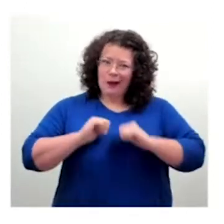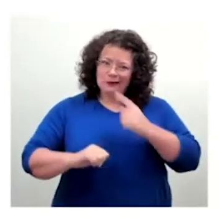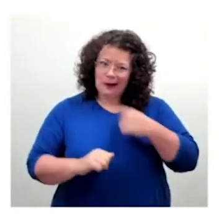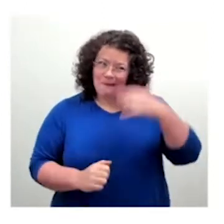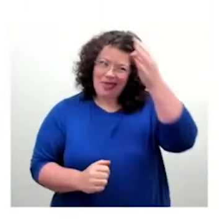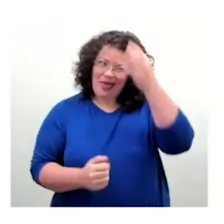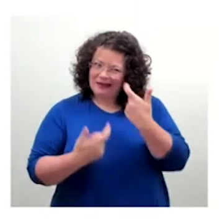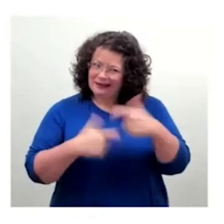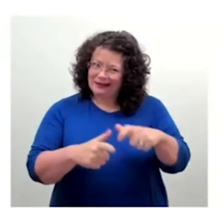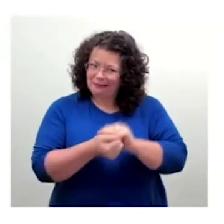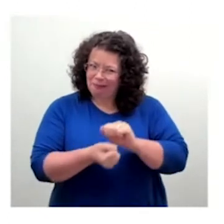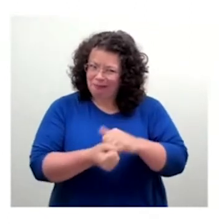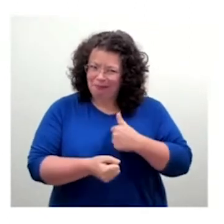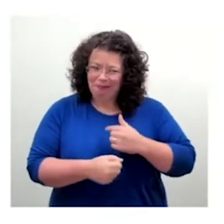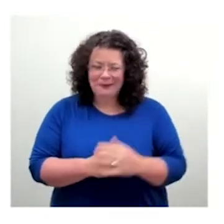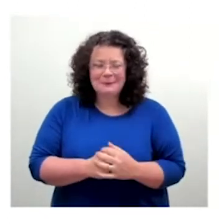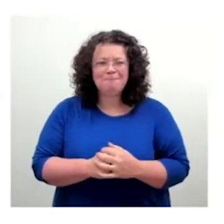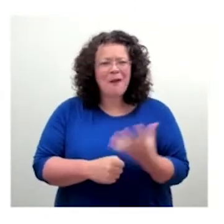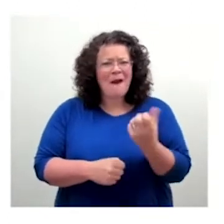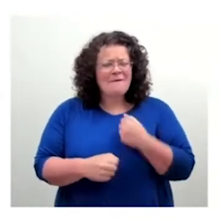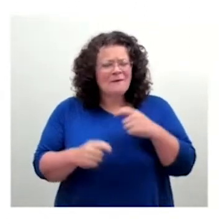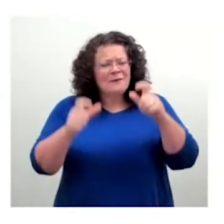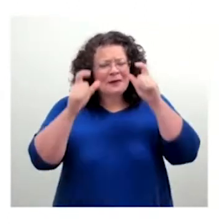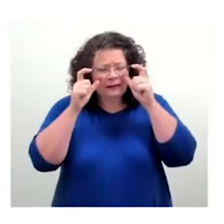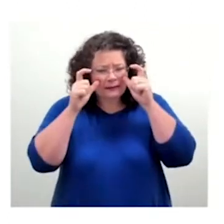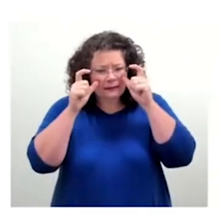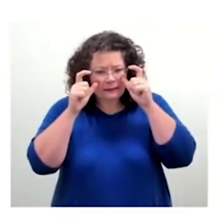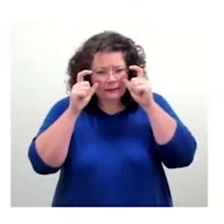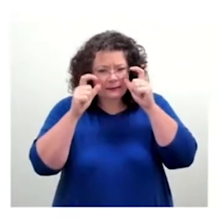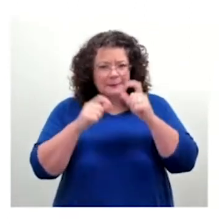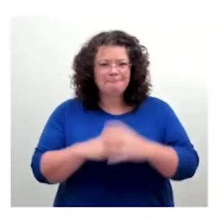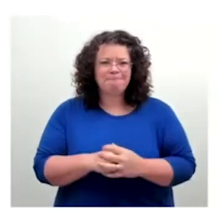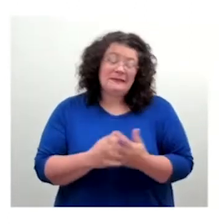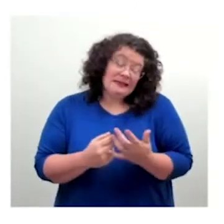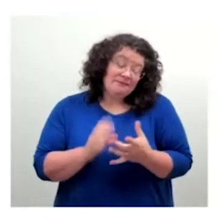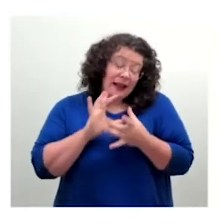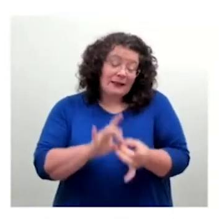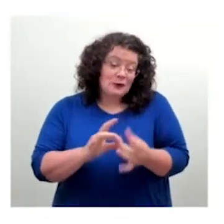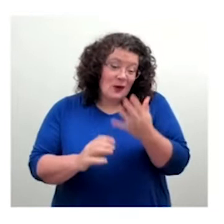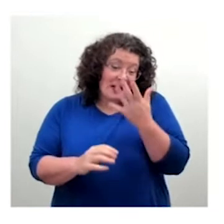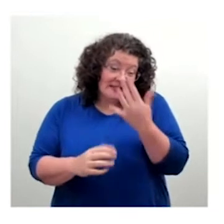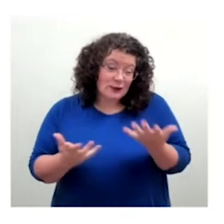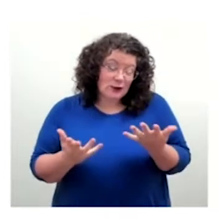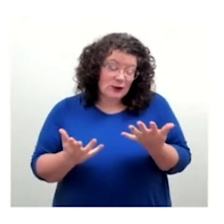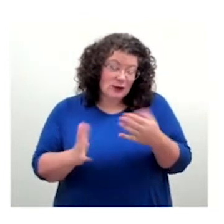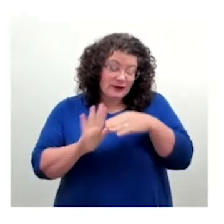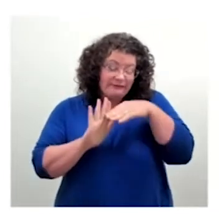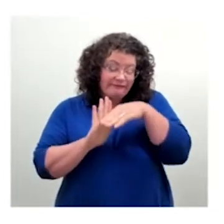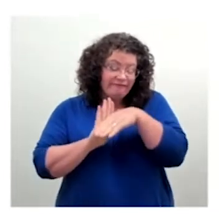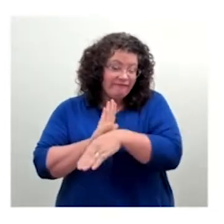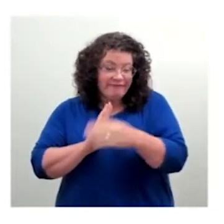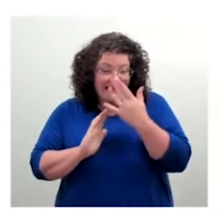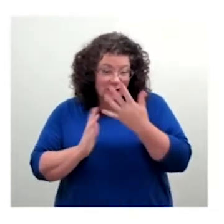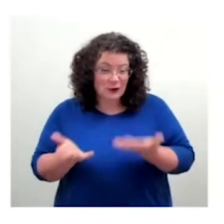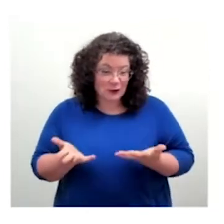with age, you know, deterioration of one's facilities, you know, is starting to happen. But yeah, so that's broadly about me.